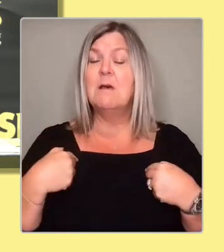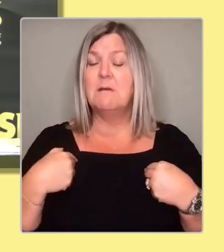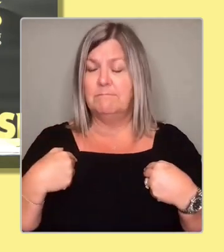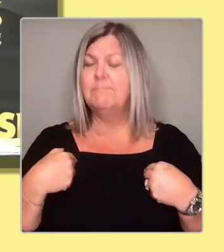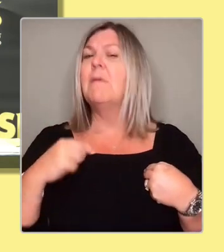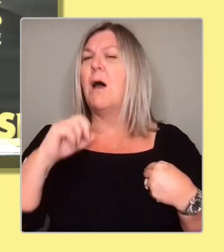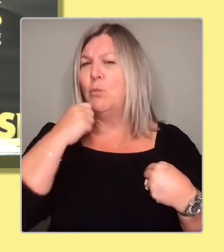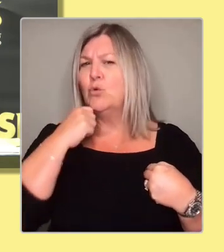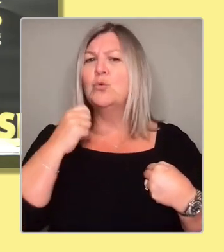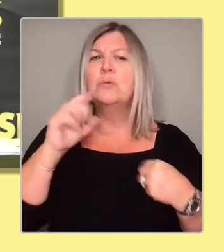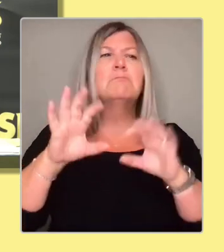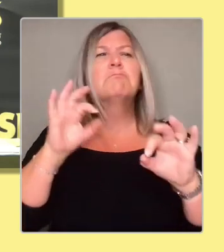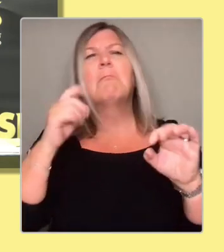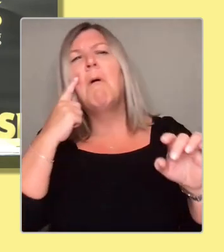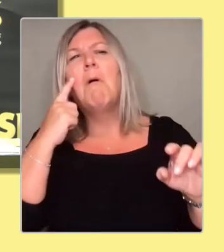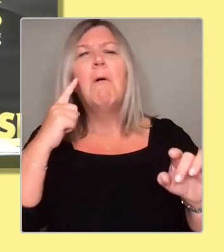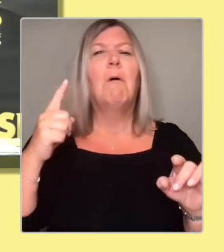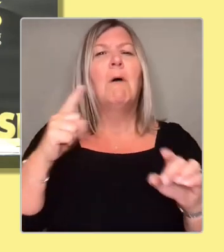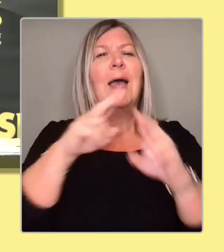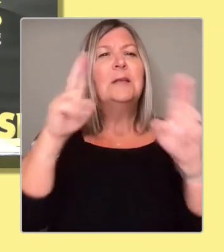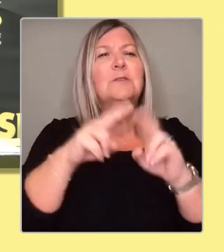be able to get to support us.